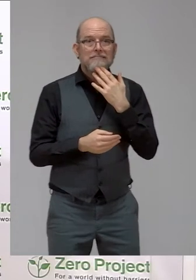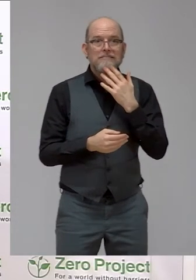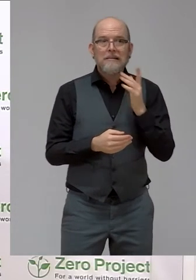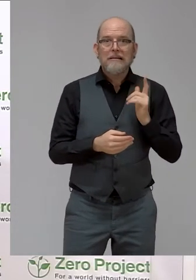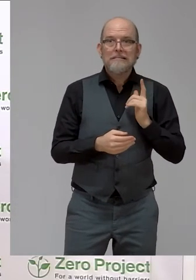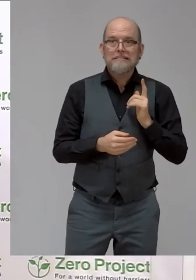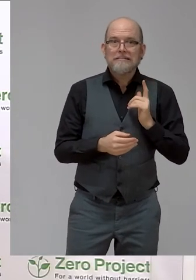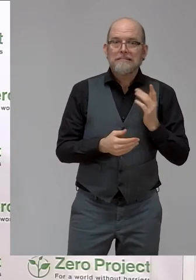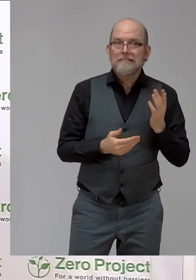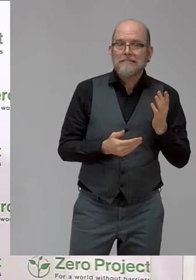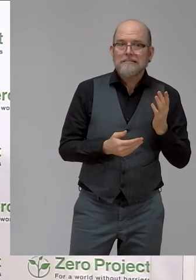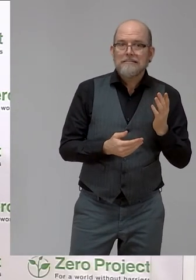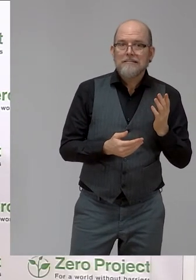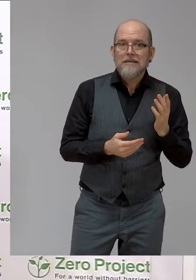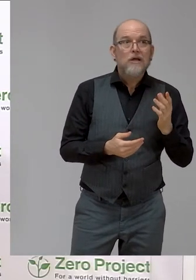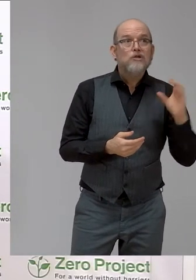Charlotte?